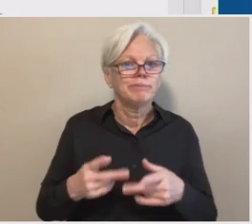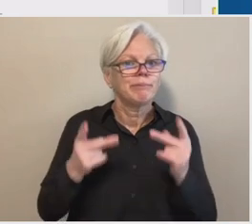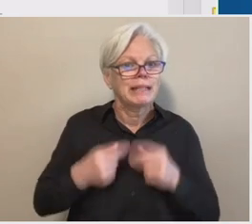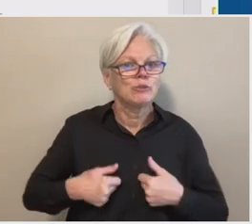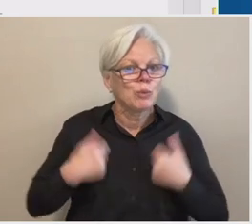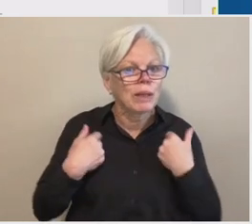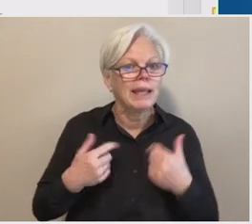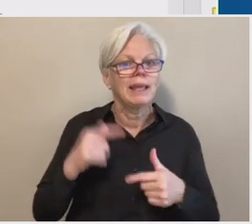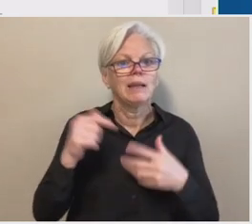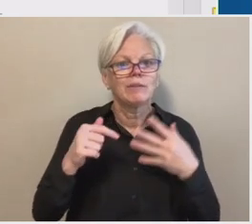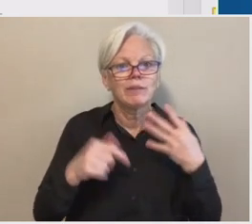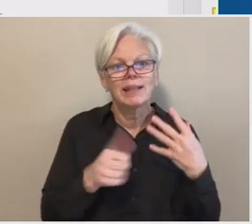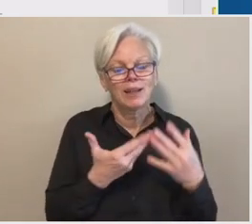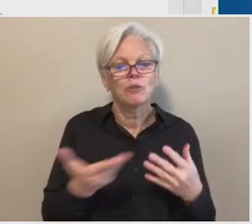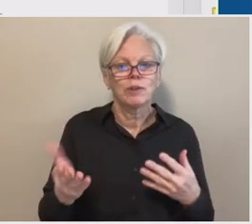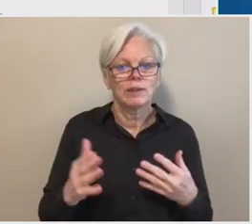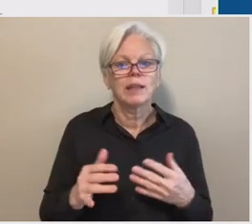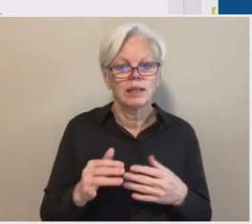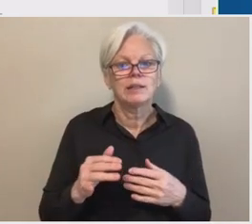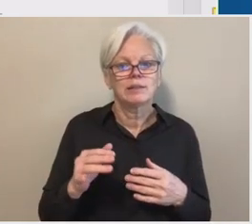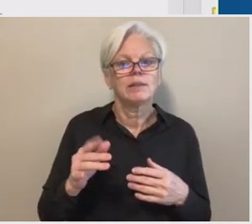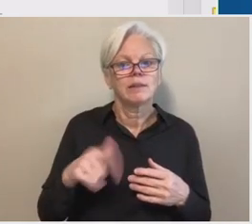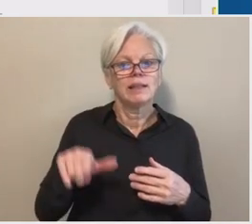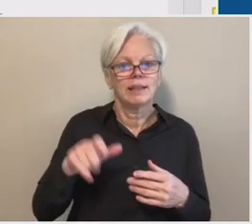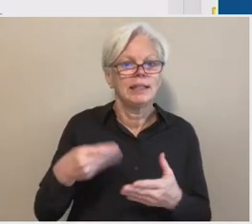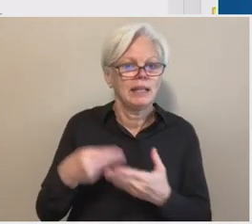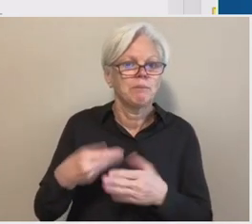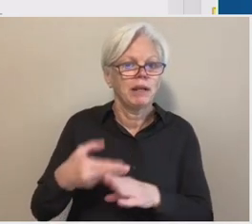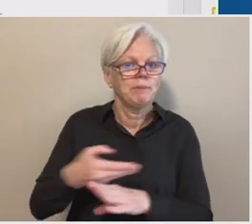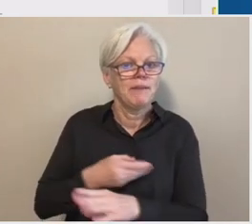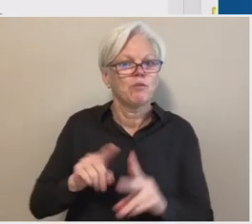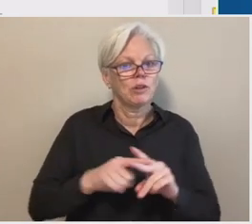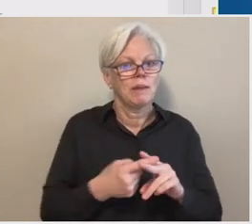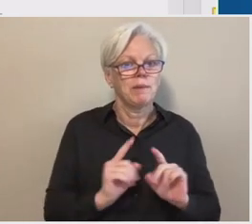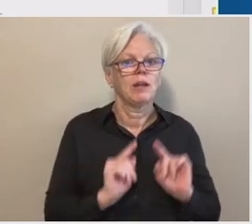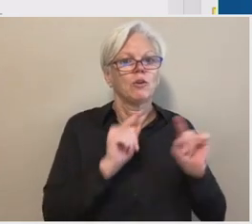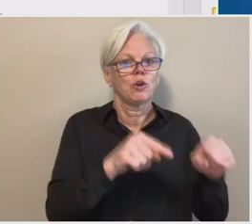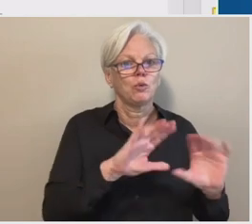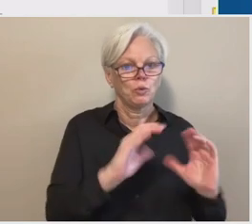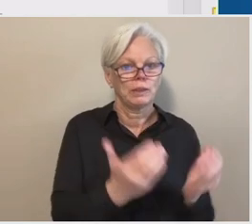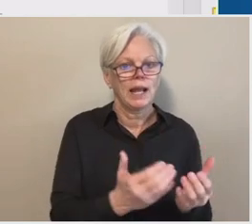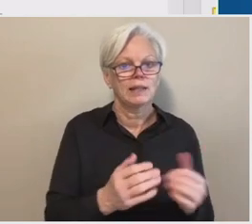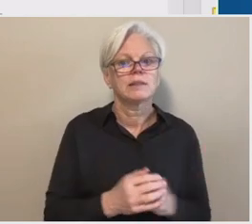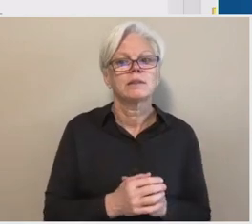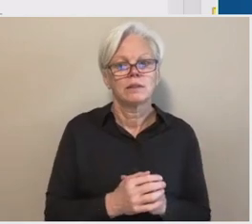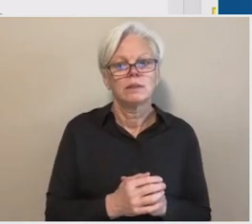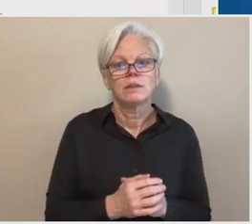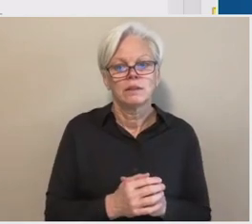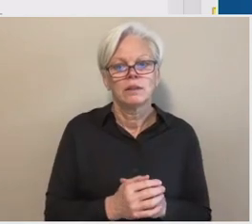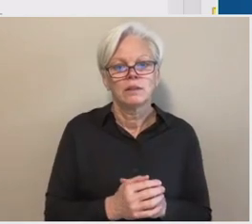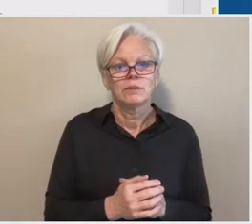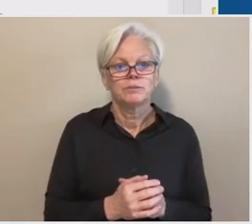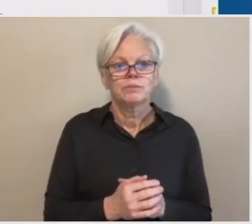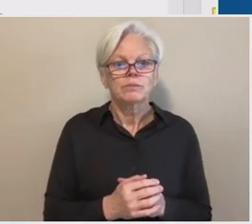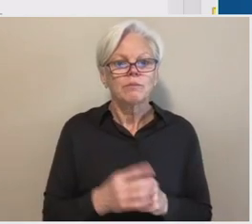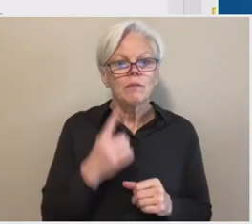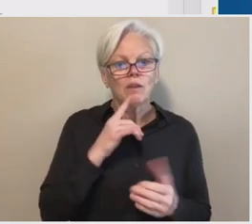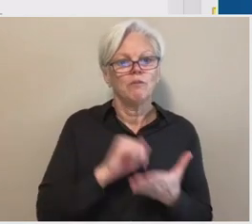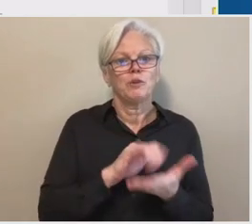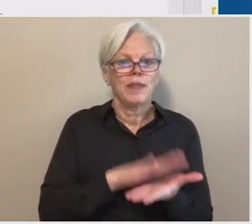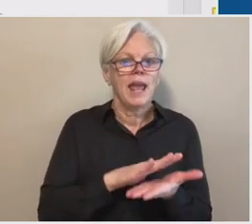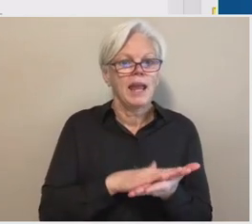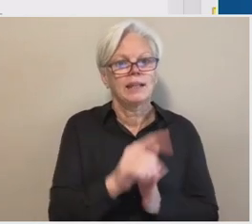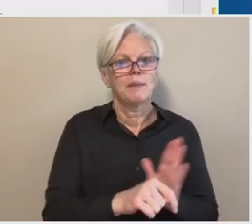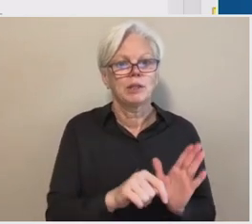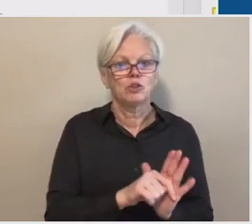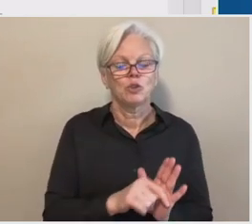of other things that, uh, that may be necessary, uh, before they begin, uh, they actually begin attendance in the, uh, in the, in the academic term that they're enrolled in.